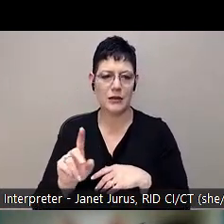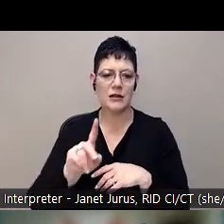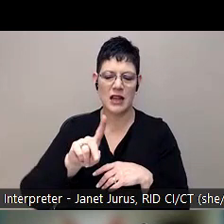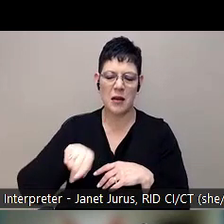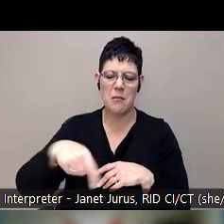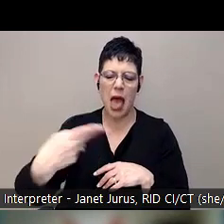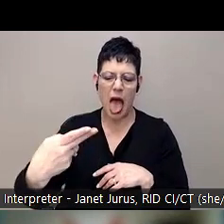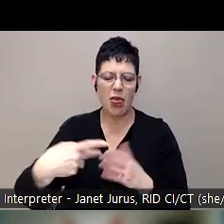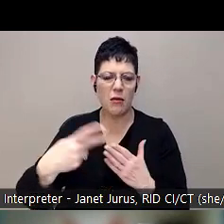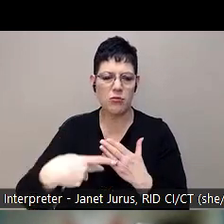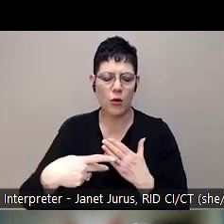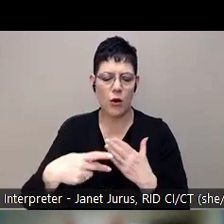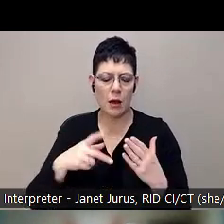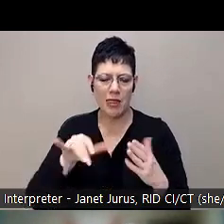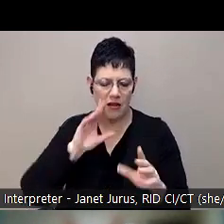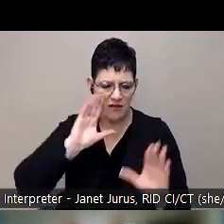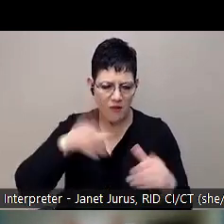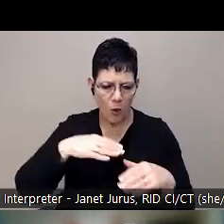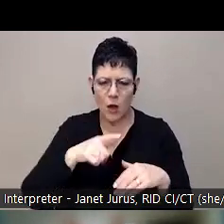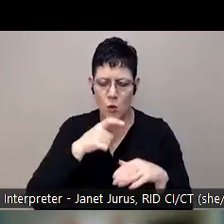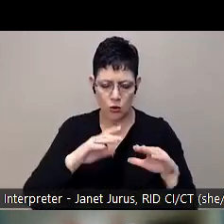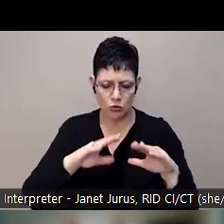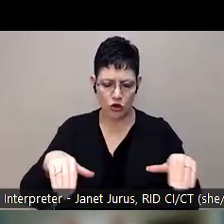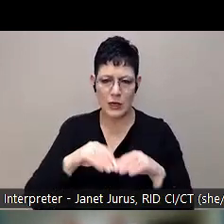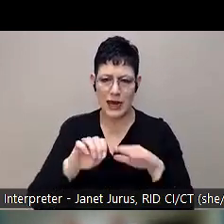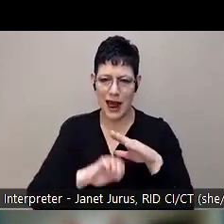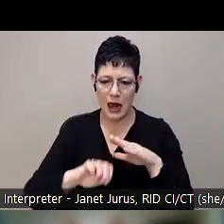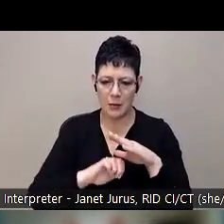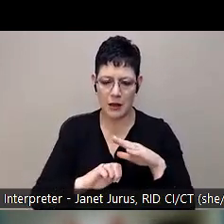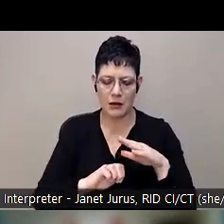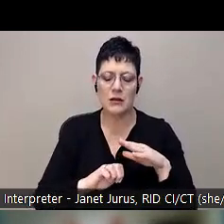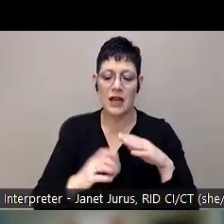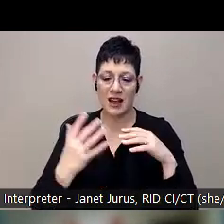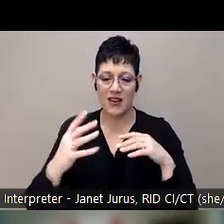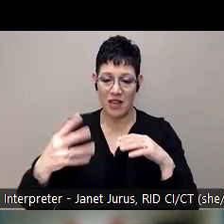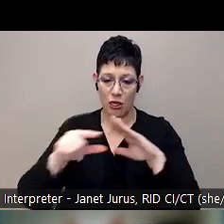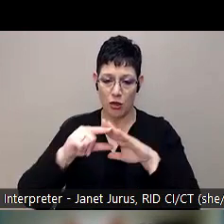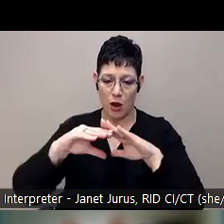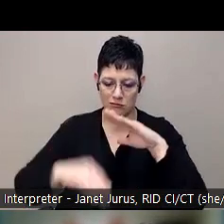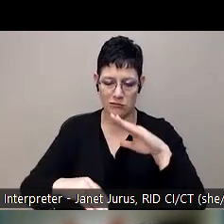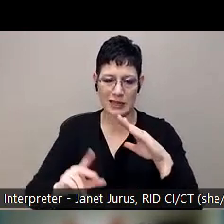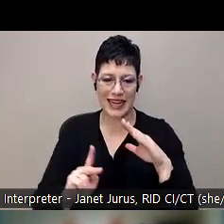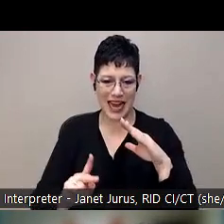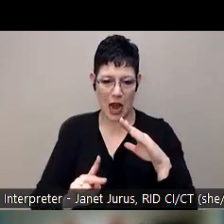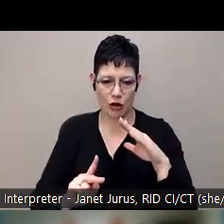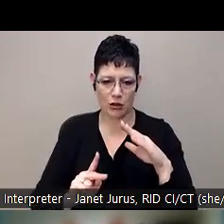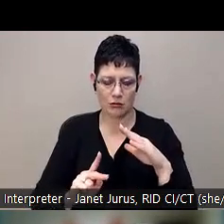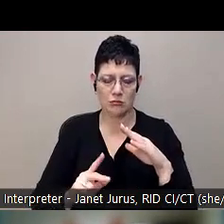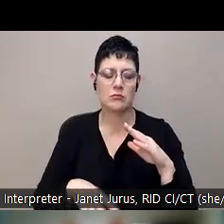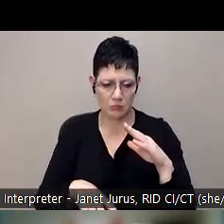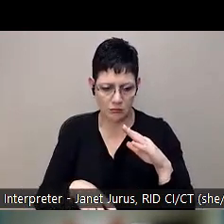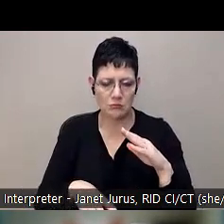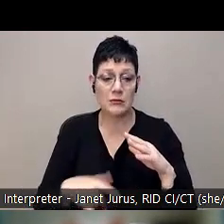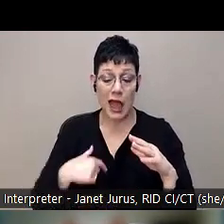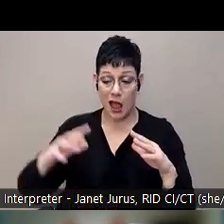so working with kids in elementary schools, so grades five and under, as low as kindergarten. I was previously a